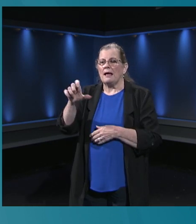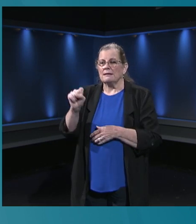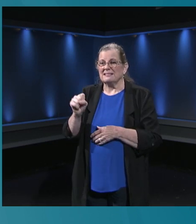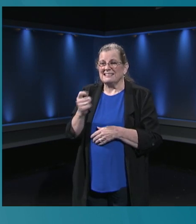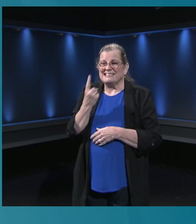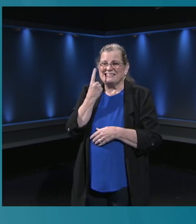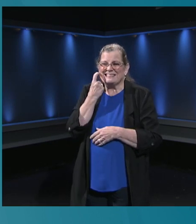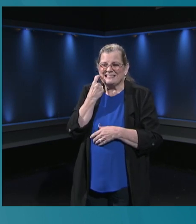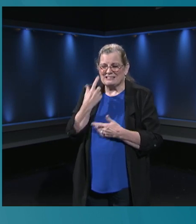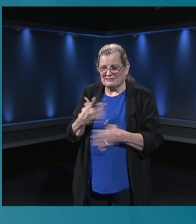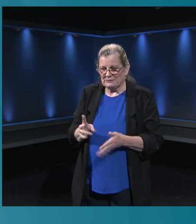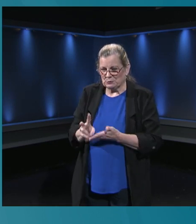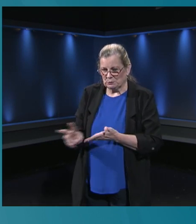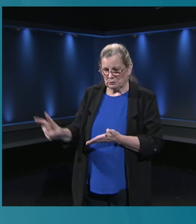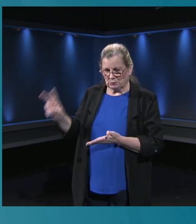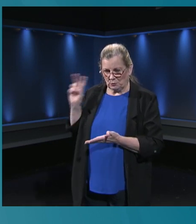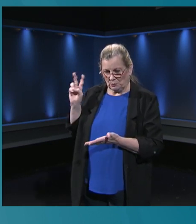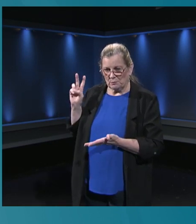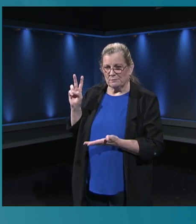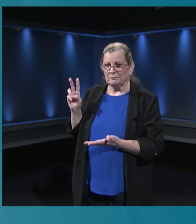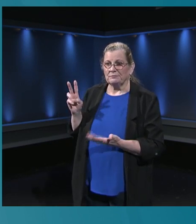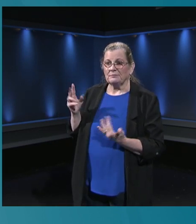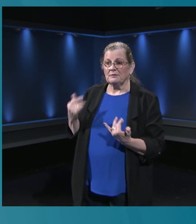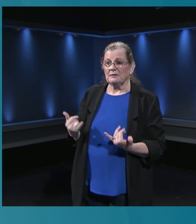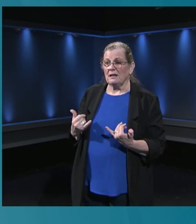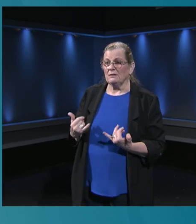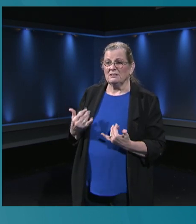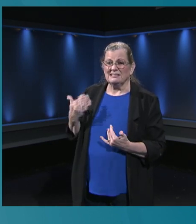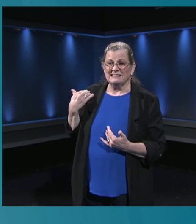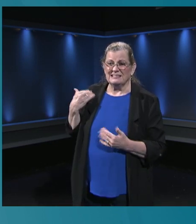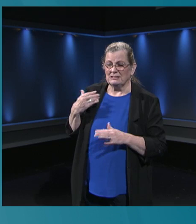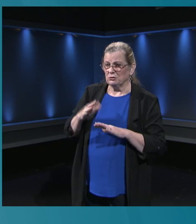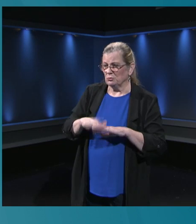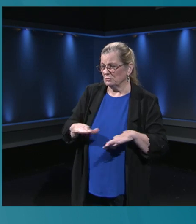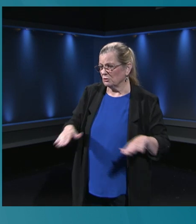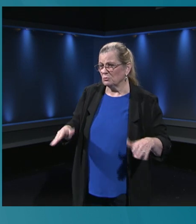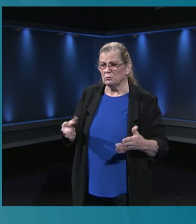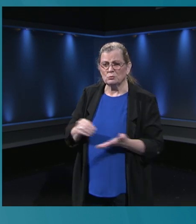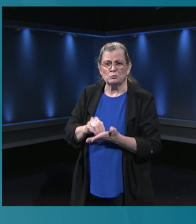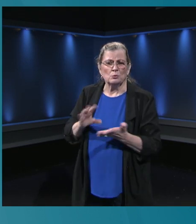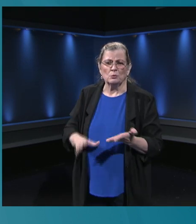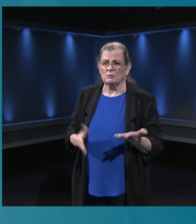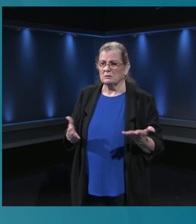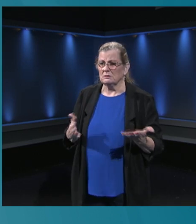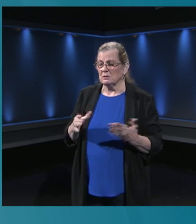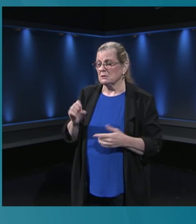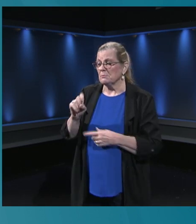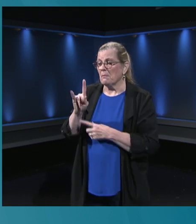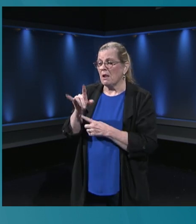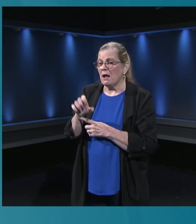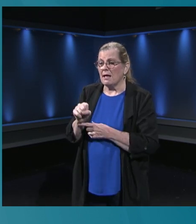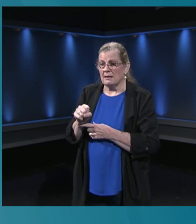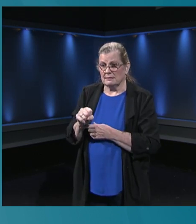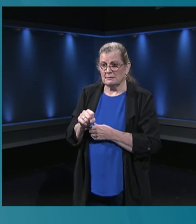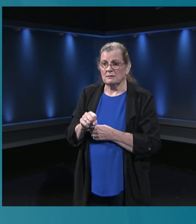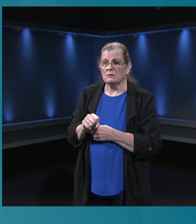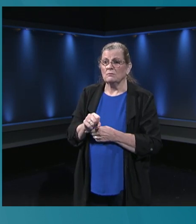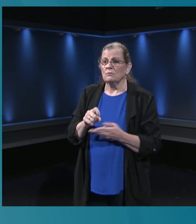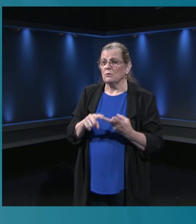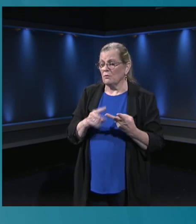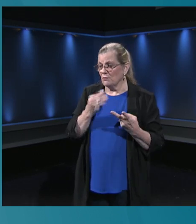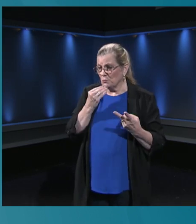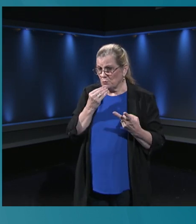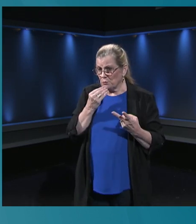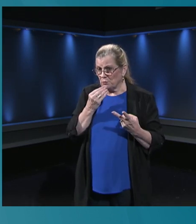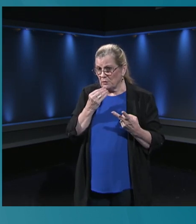And then there are students who are in need of non-Title I schools that also receive these school supplies. If you're in need of food, I'm excited that our